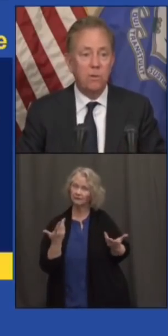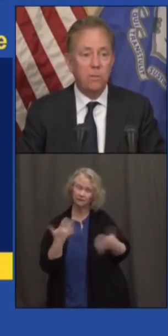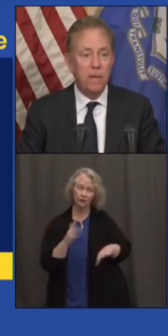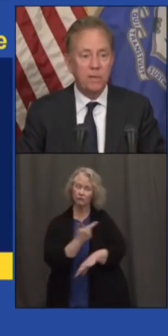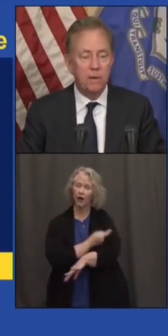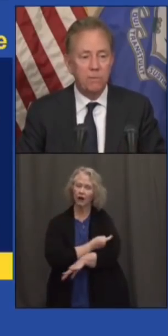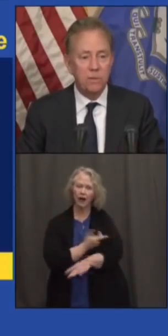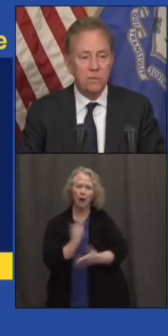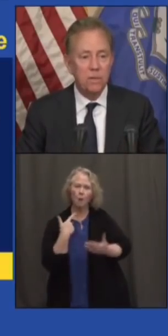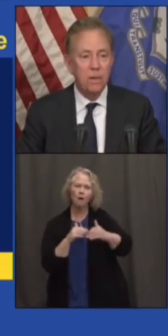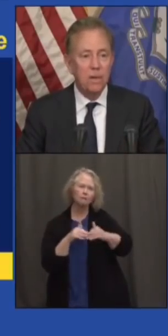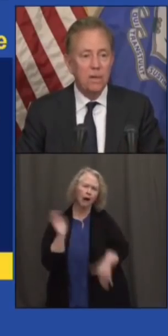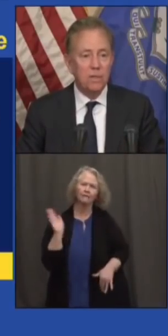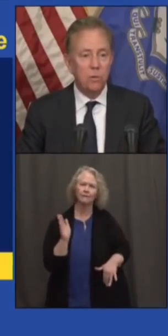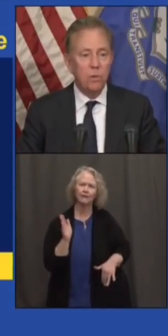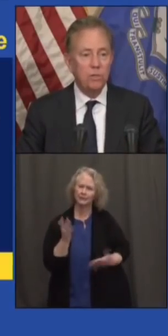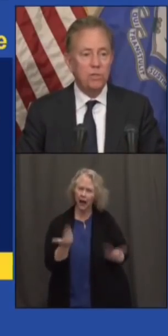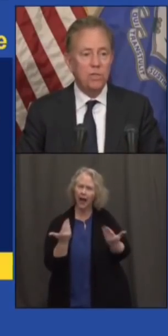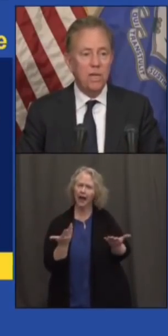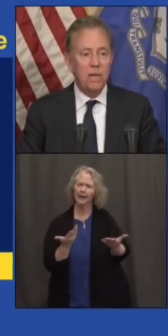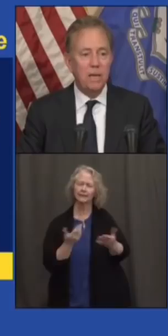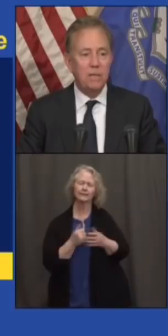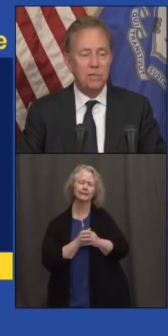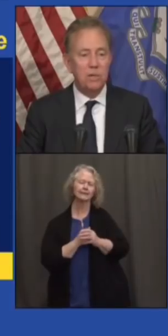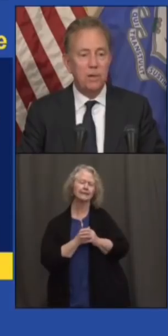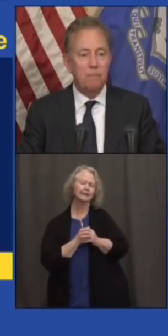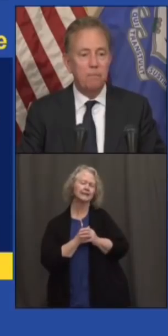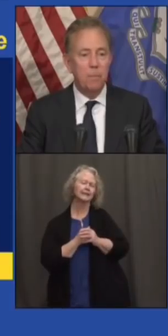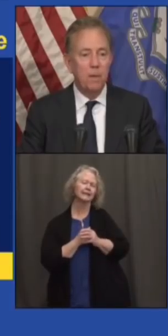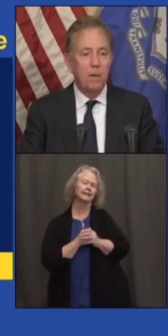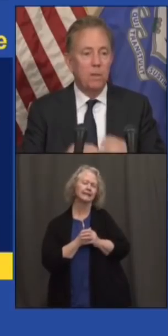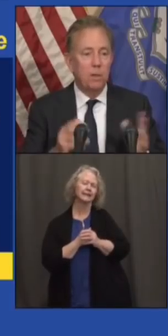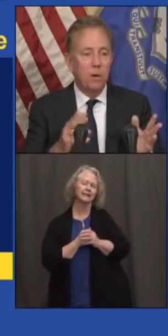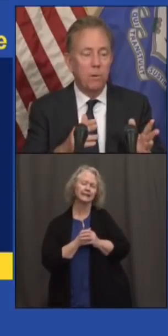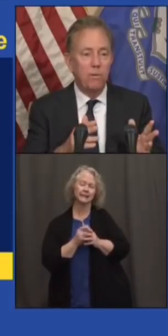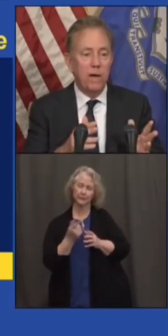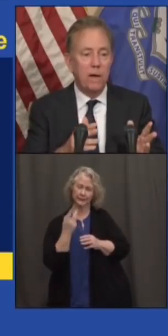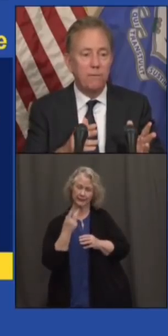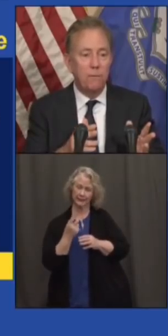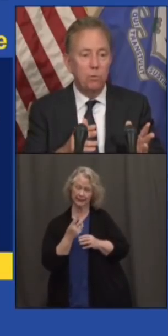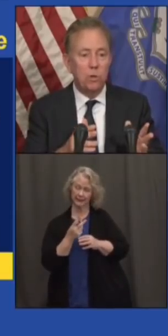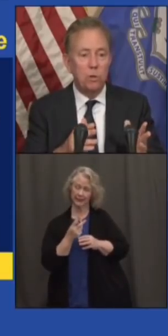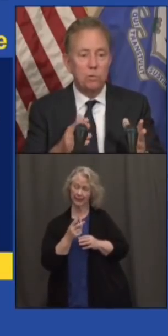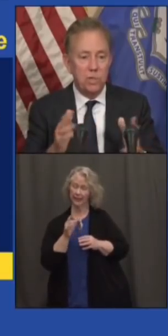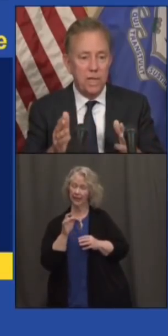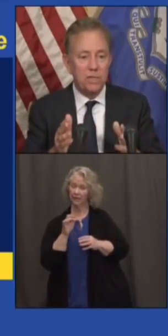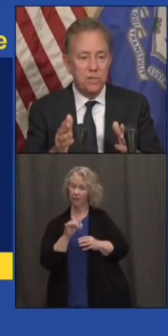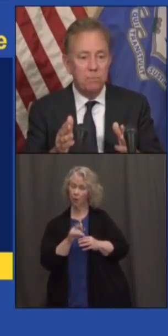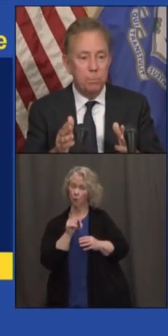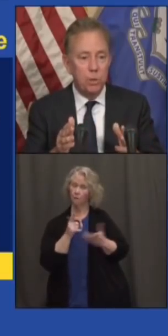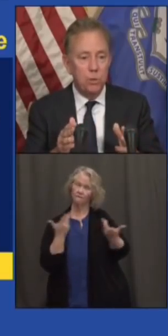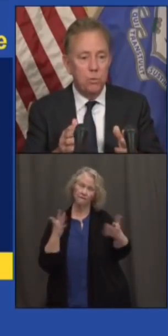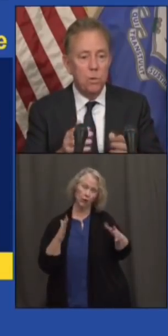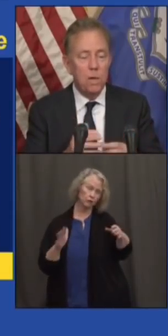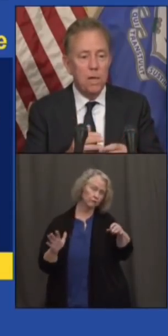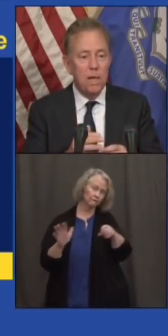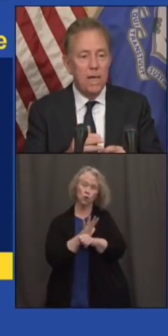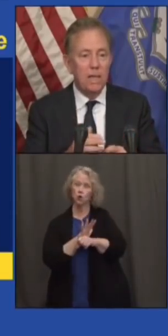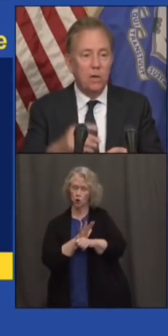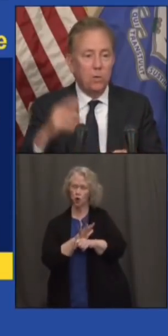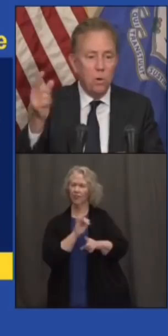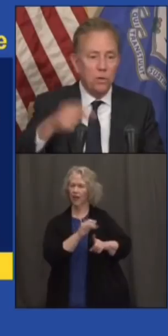-quarters. That would make a difference. So what you see is the number who've got a full dose, that's in blue,